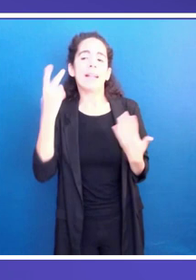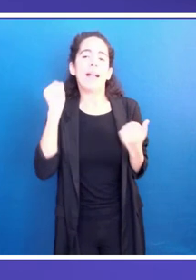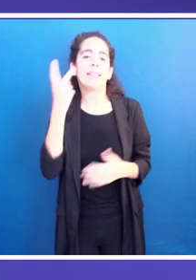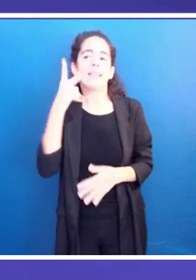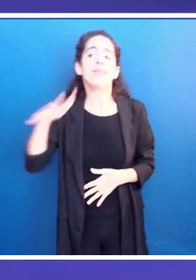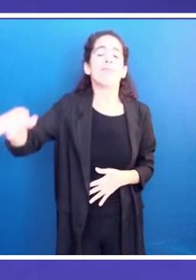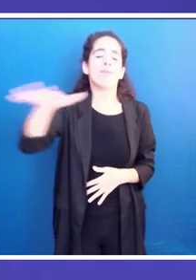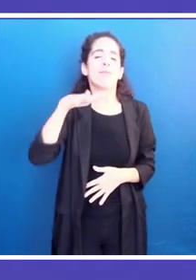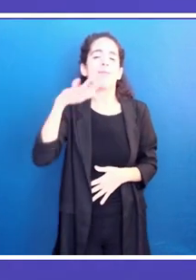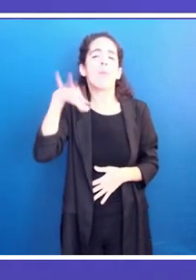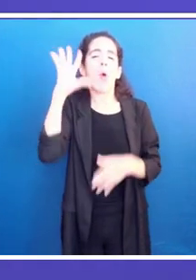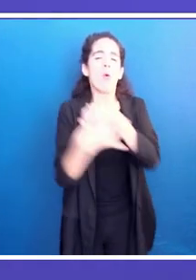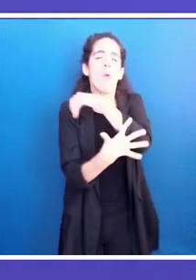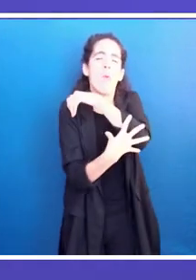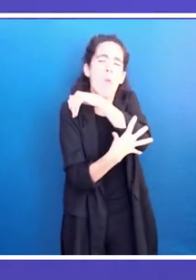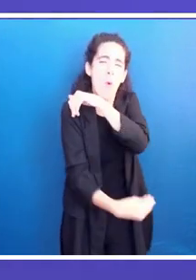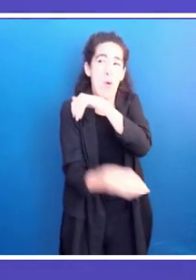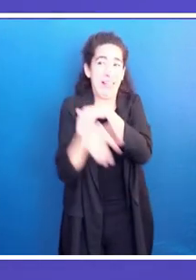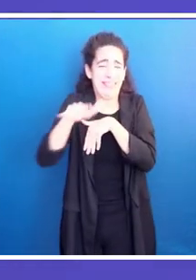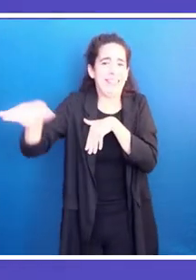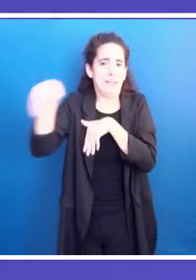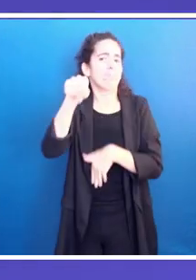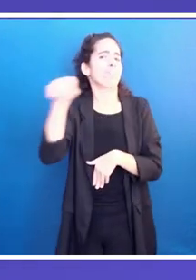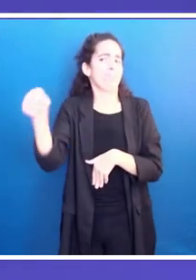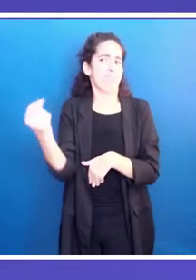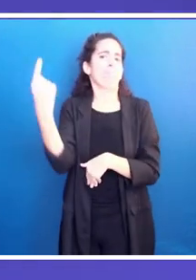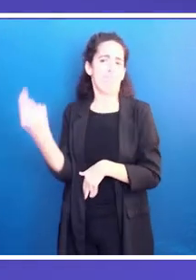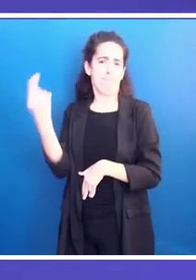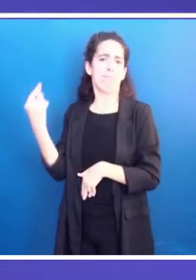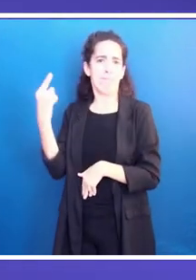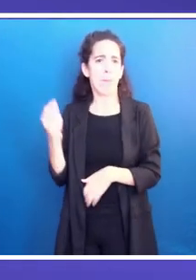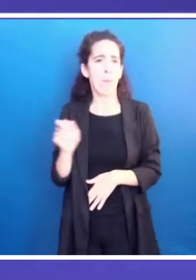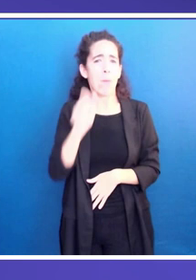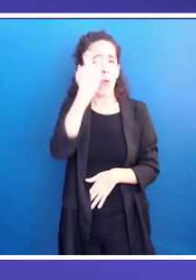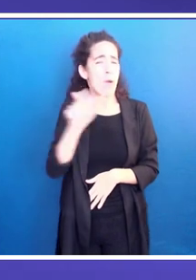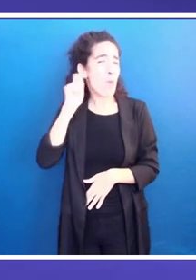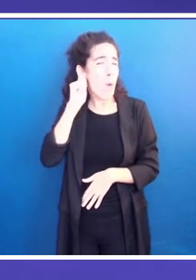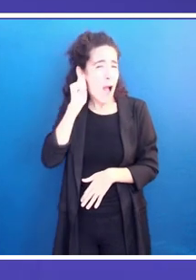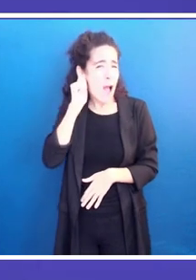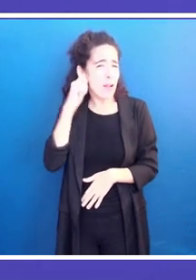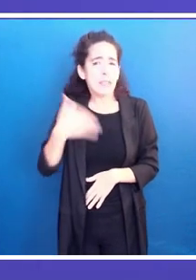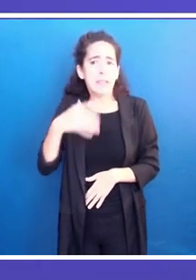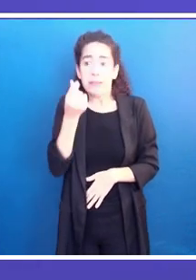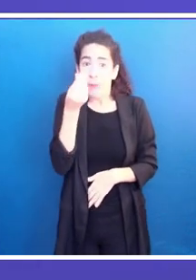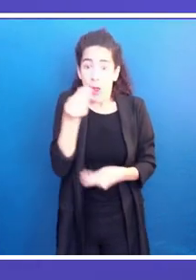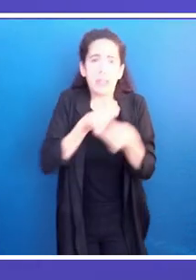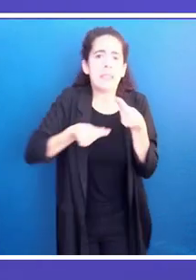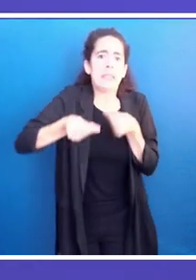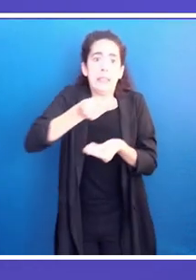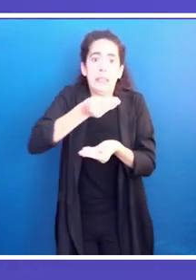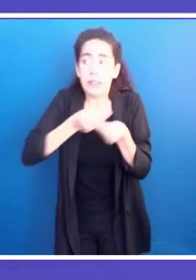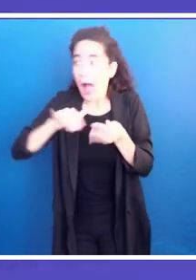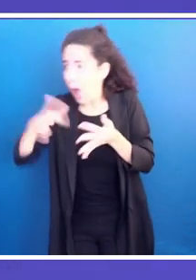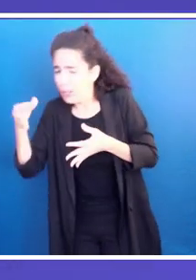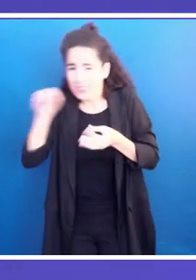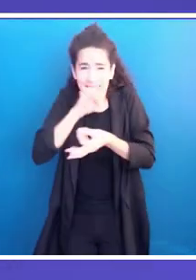have no resources. And we see not only the health care crisis,